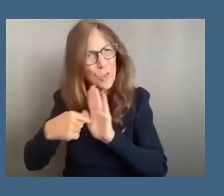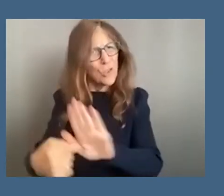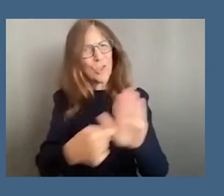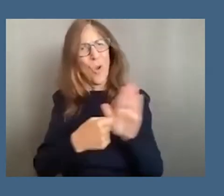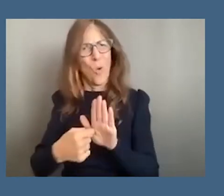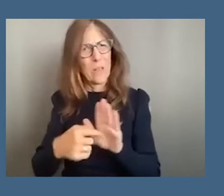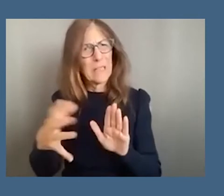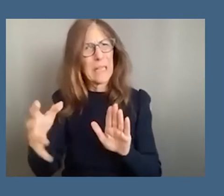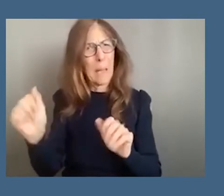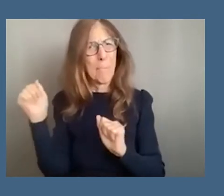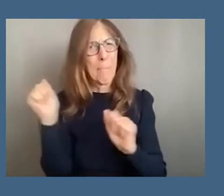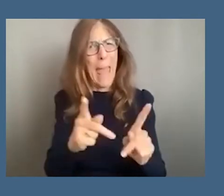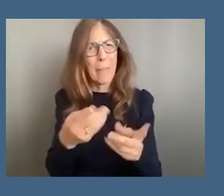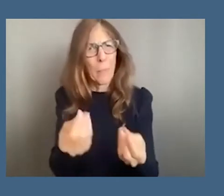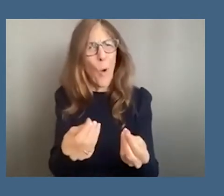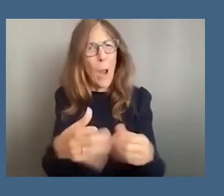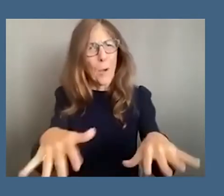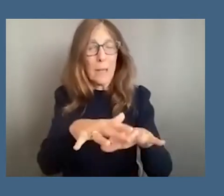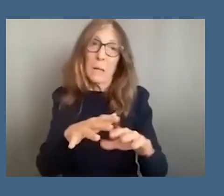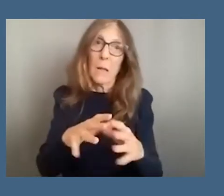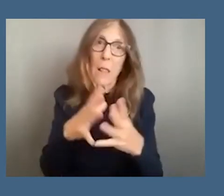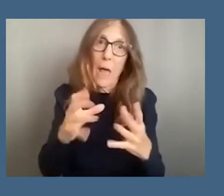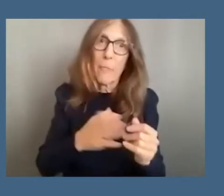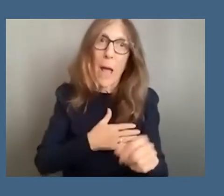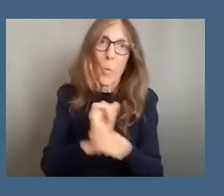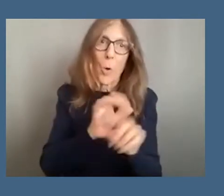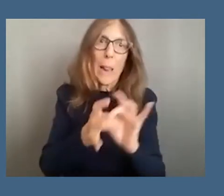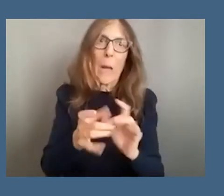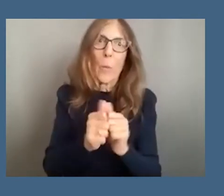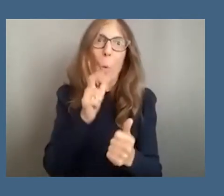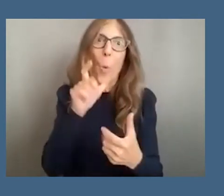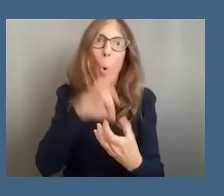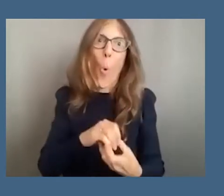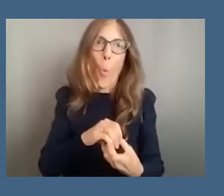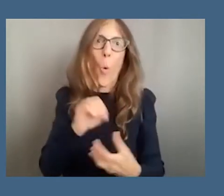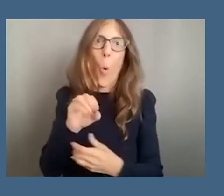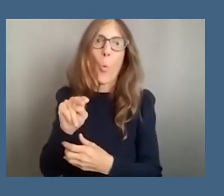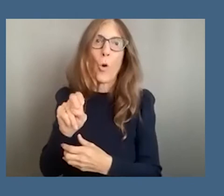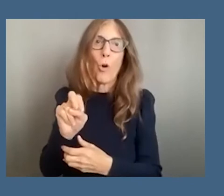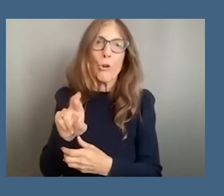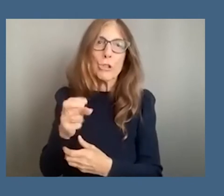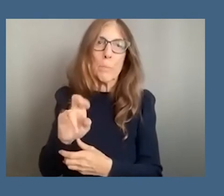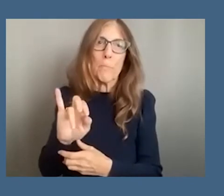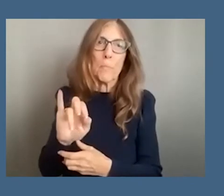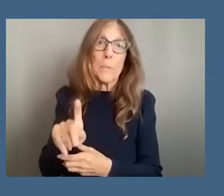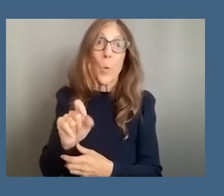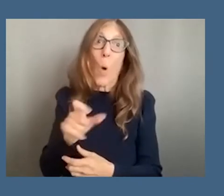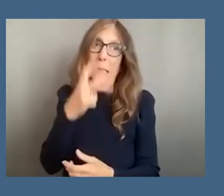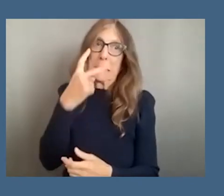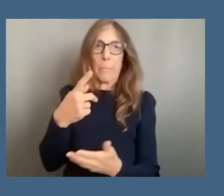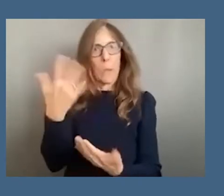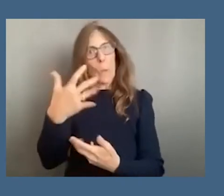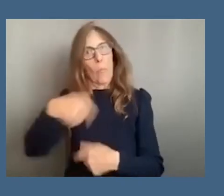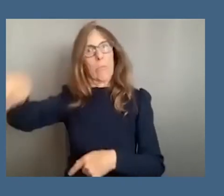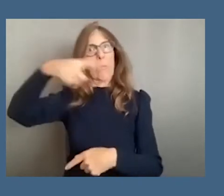property and a lot of my work is in ownership so i come across those issues but really how the world had to deal